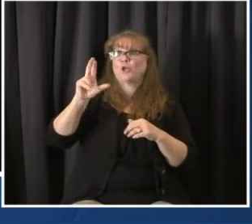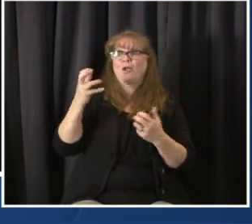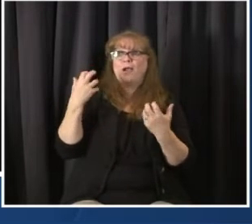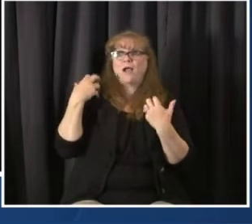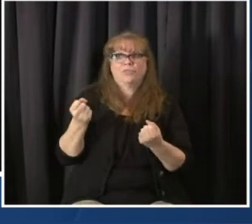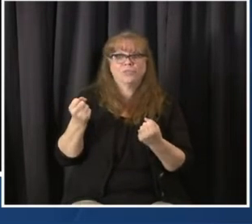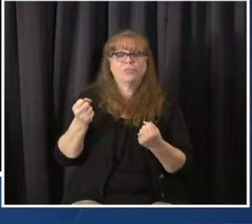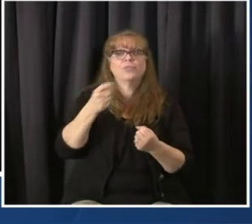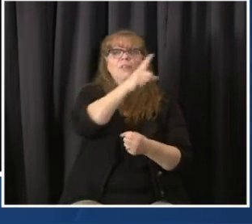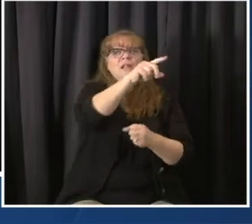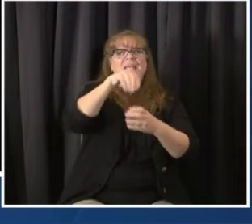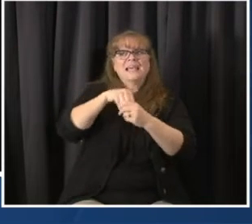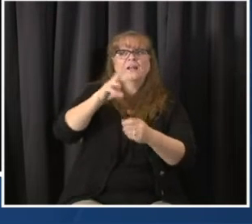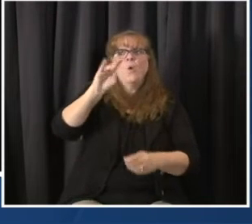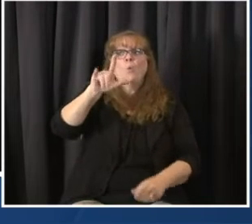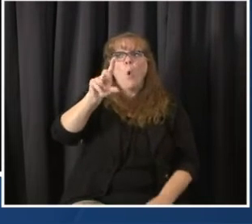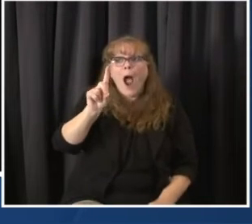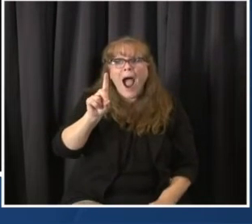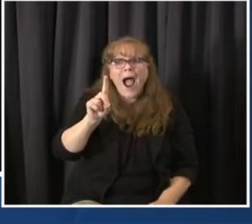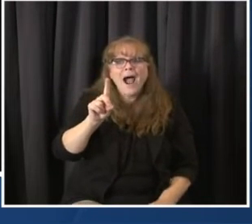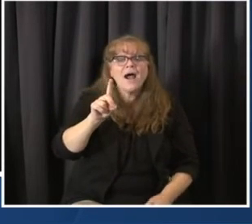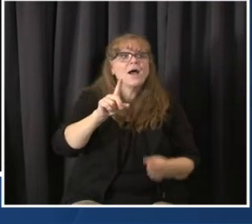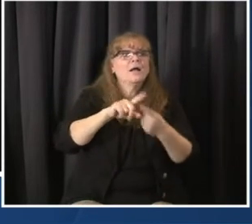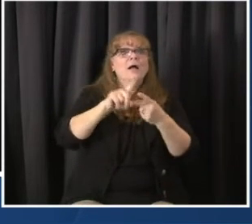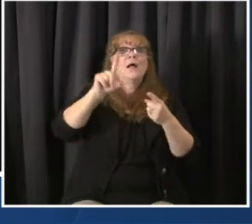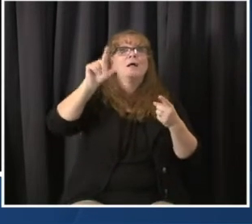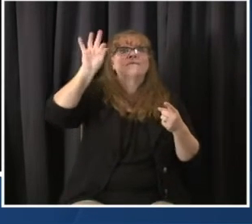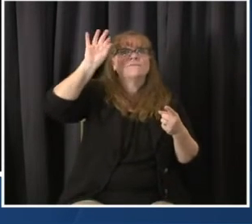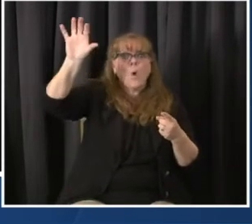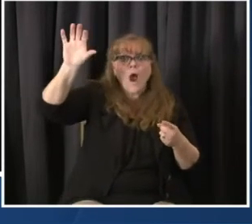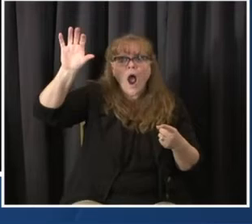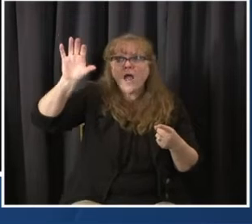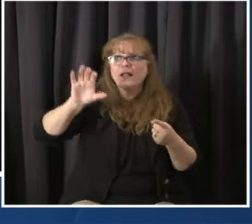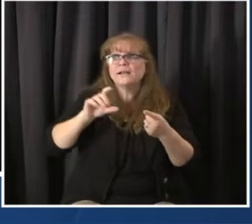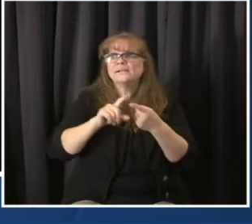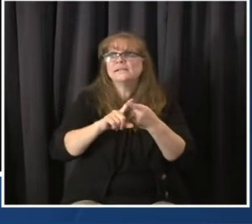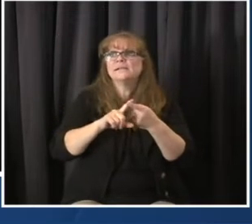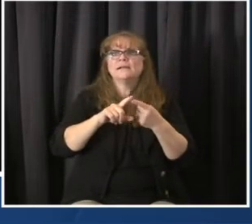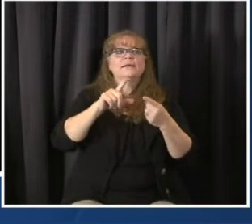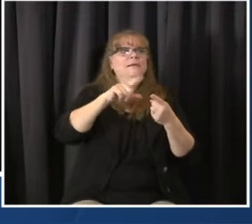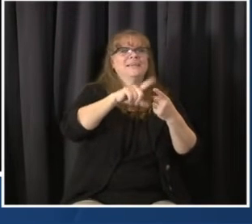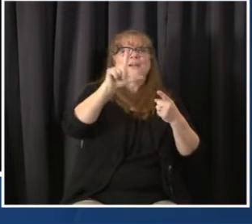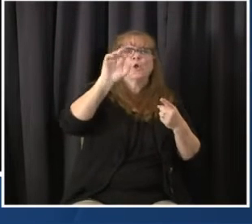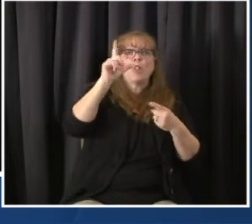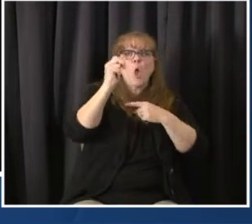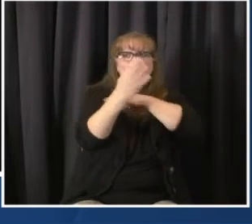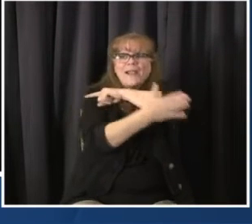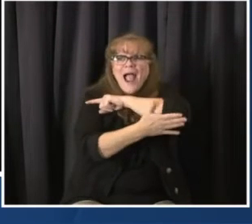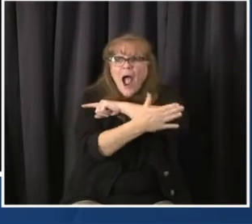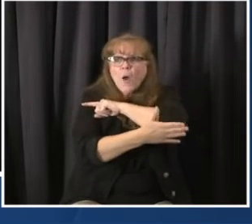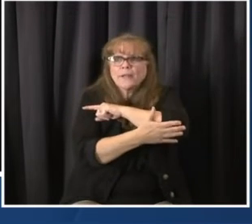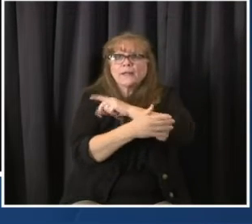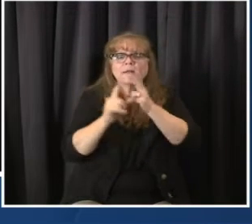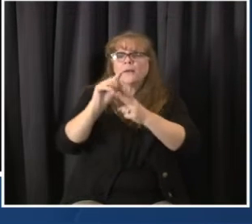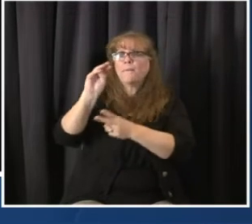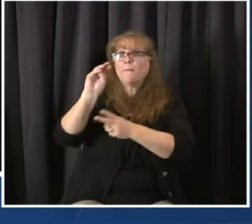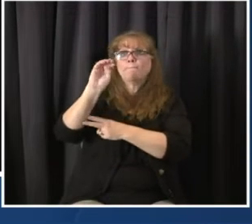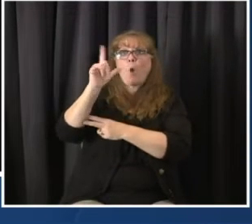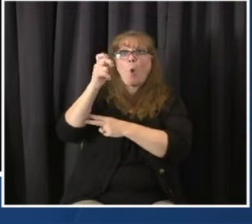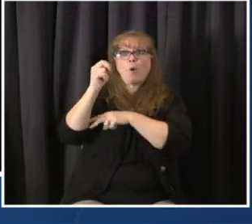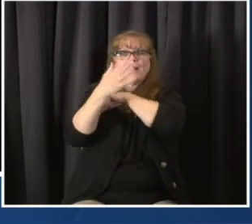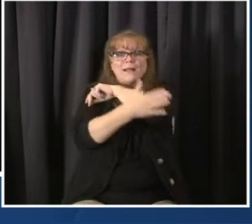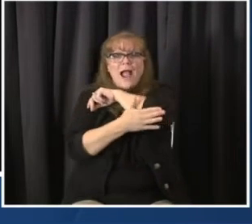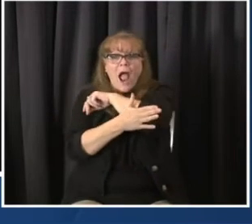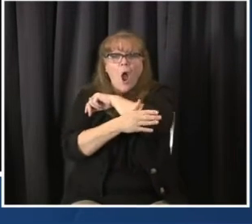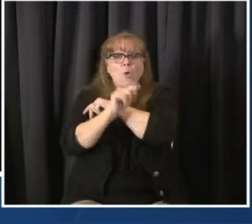site they have. You take a survey just to make sure you're eligible, 70 and up. And then you can schedule an appointment online.